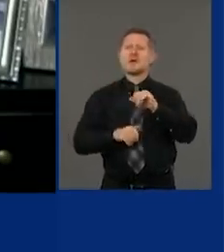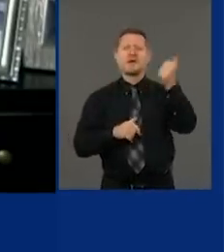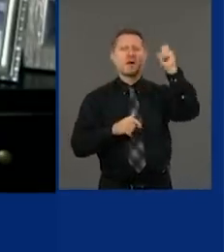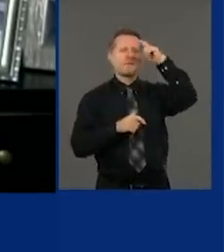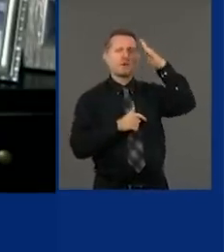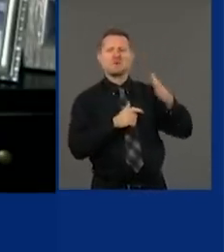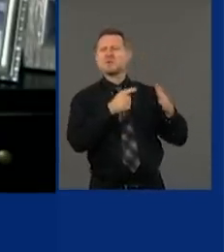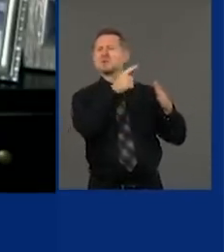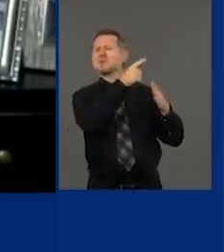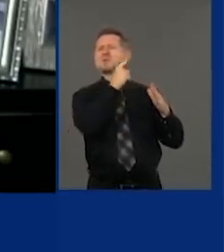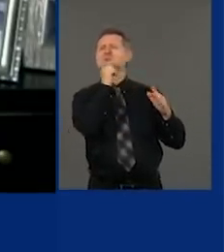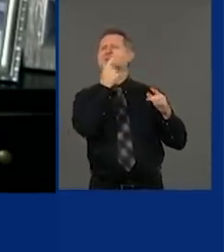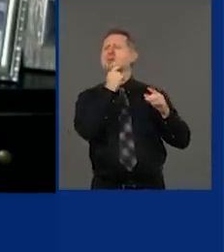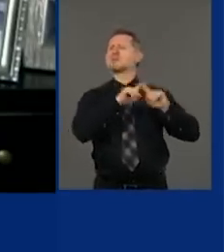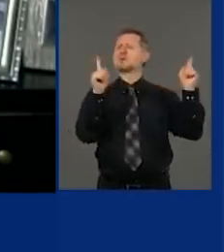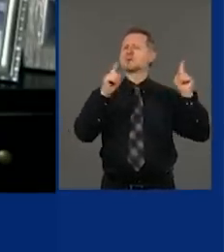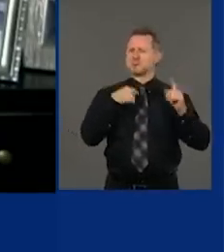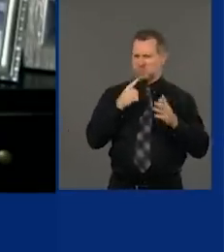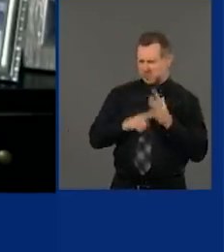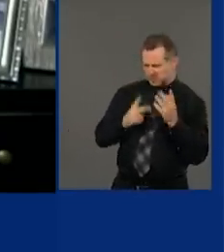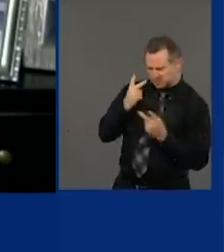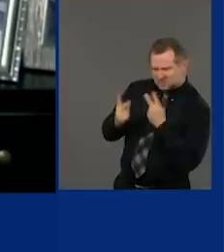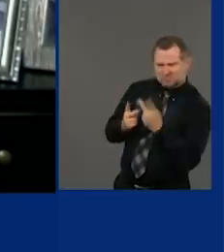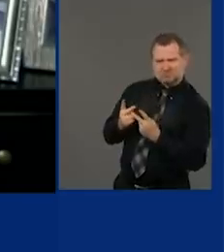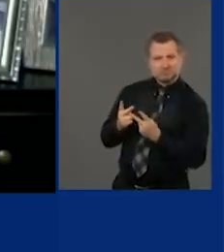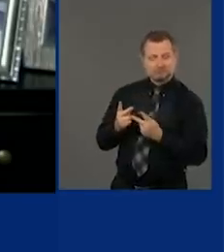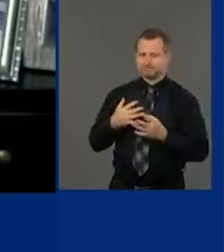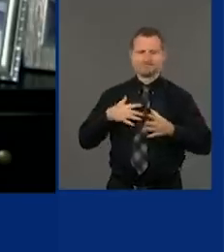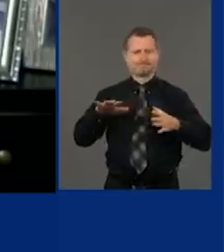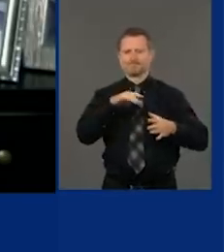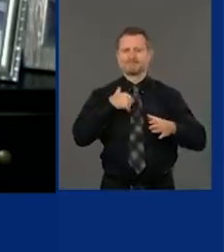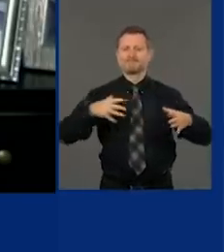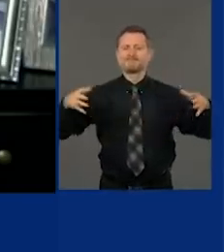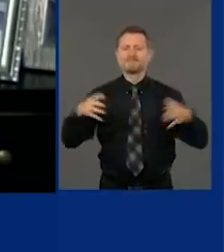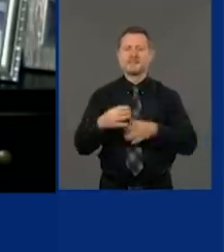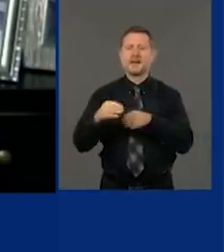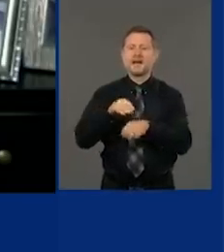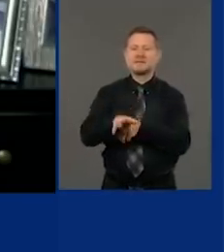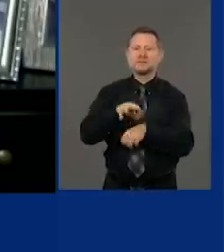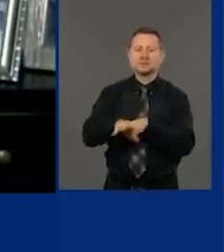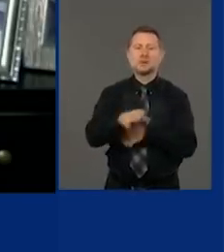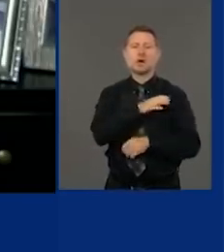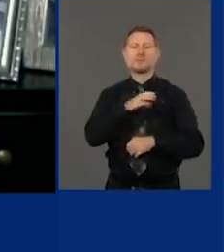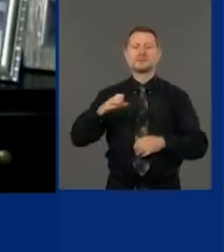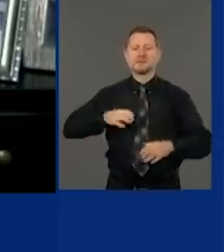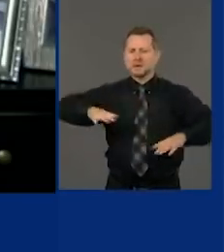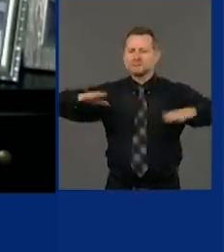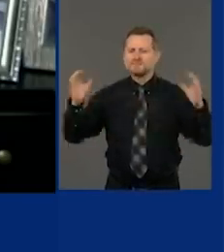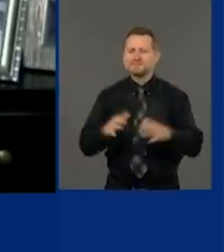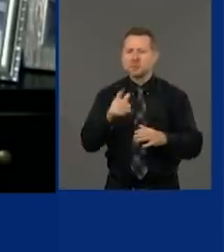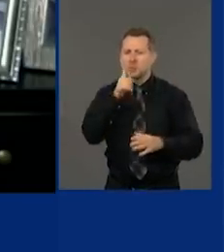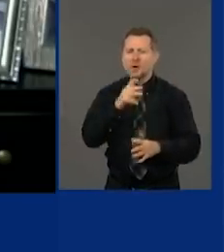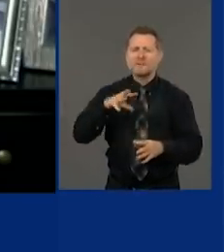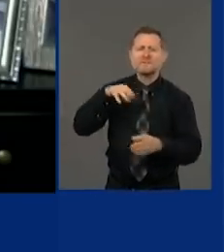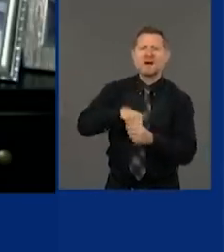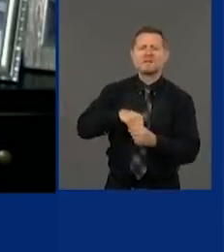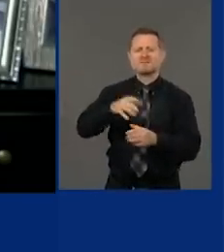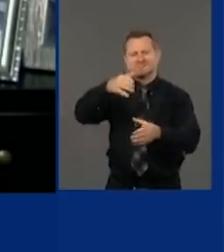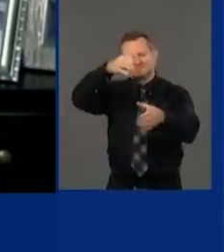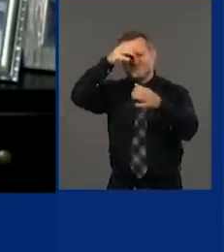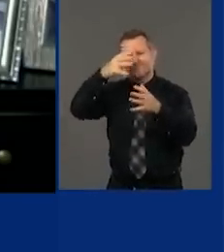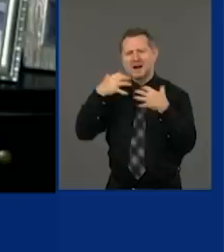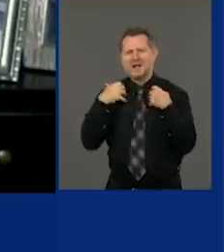us, we convened an advisory committee in our city comprised of health experts, small